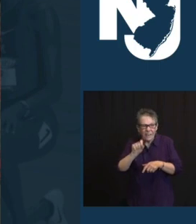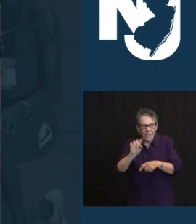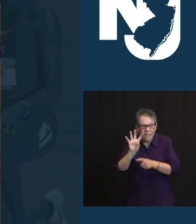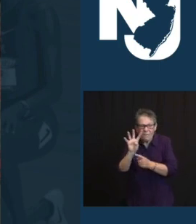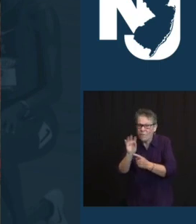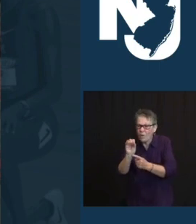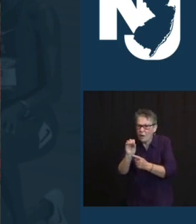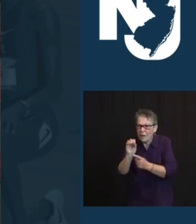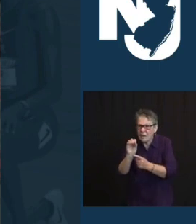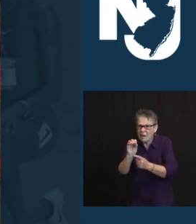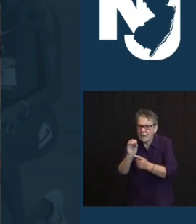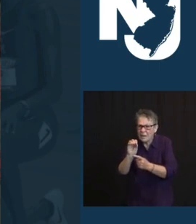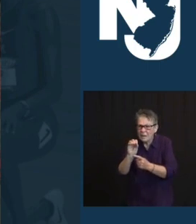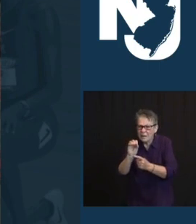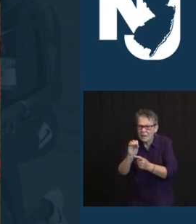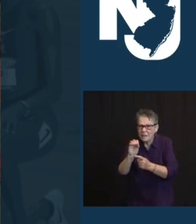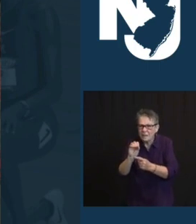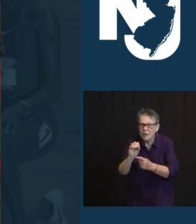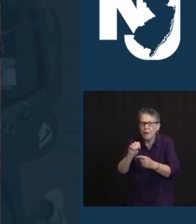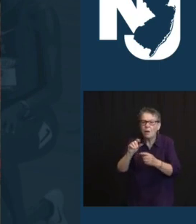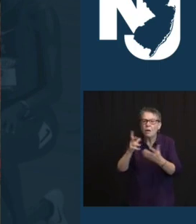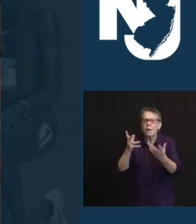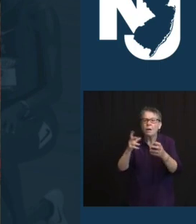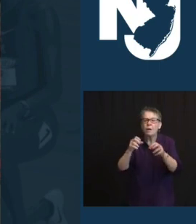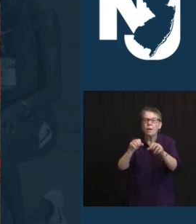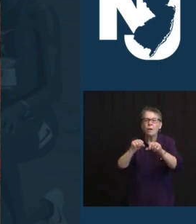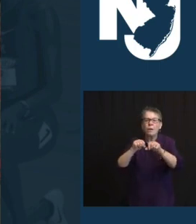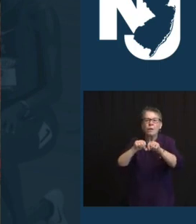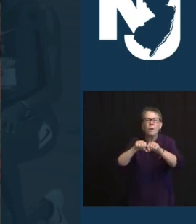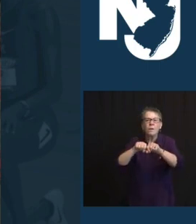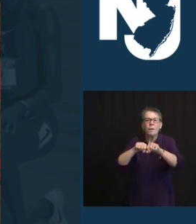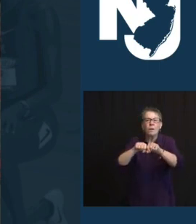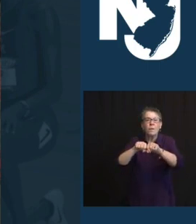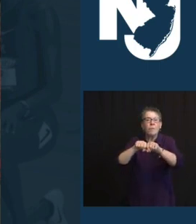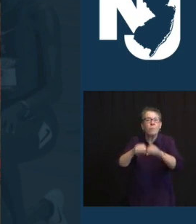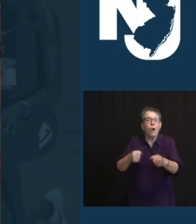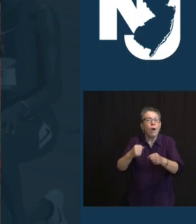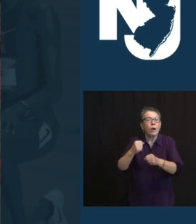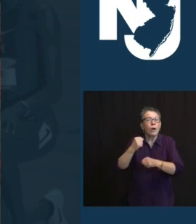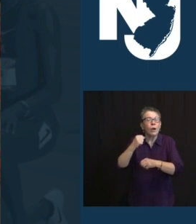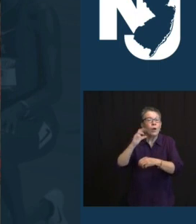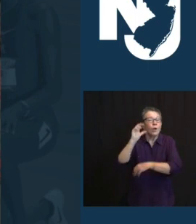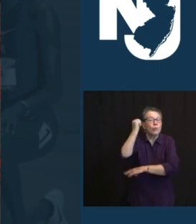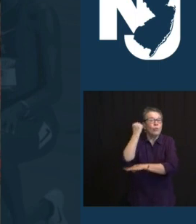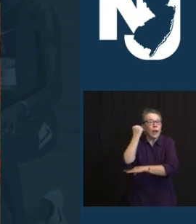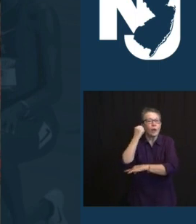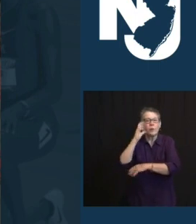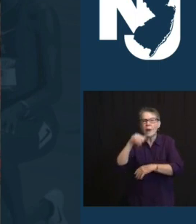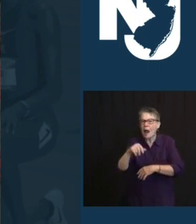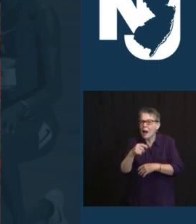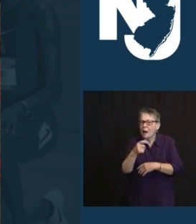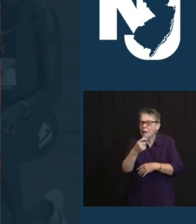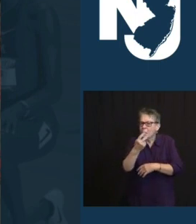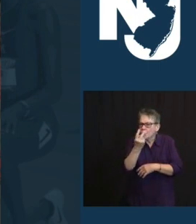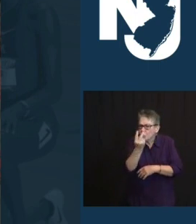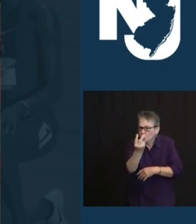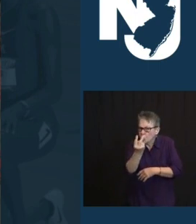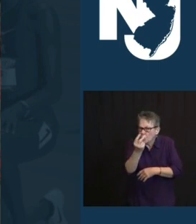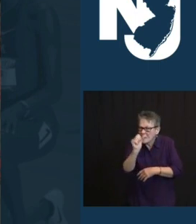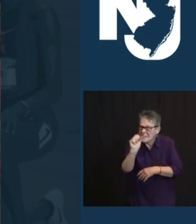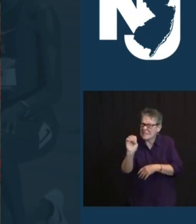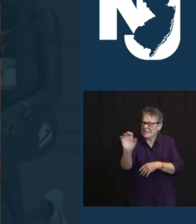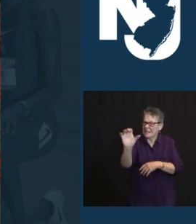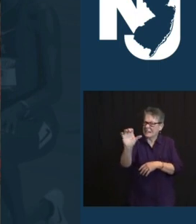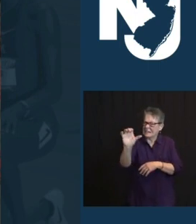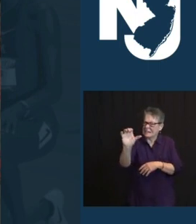MORE THAN TWO SECONDS. ATHING HAS BEEN SETTING TRACK RECORDS SINCE SHE WAS 8 YEARS OLD RUNNING IN TRENTON. HER